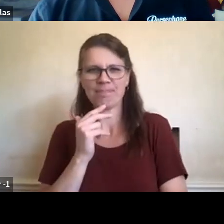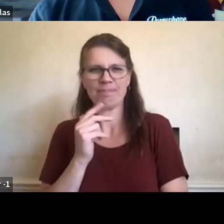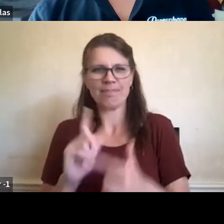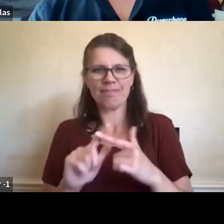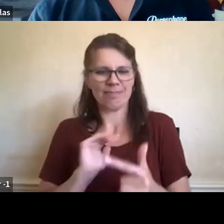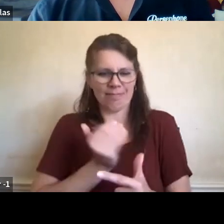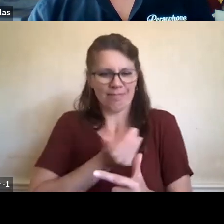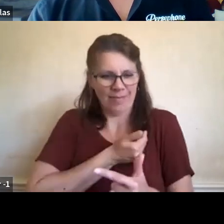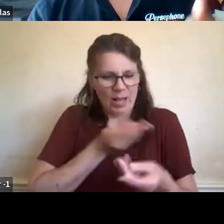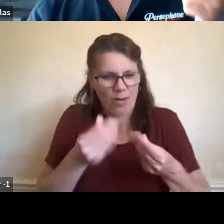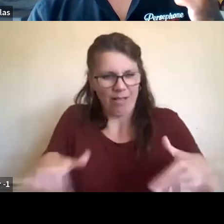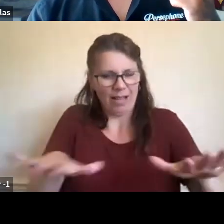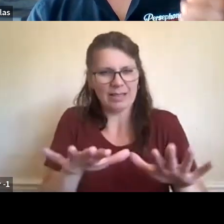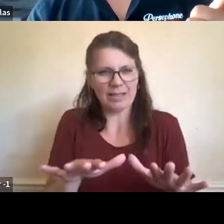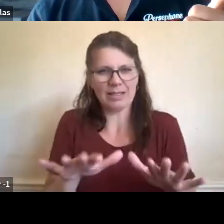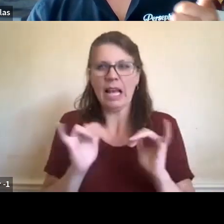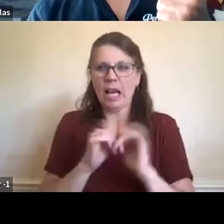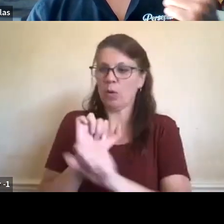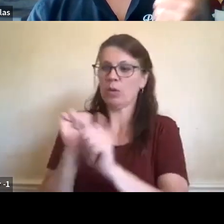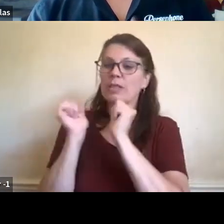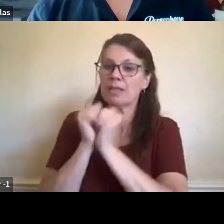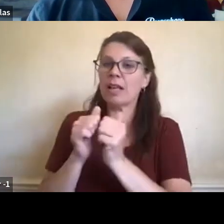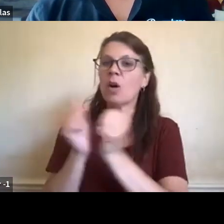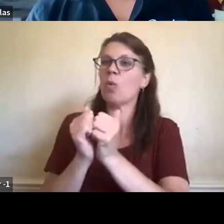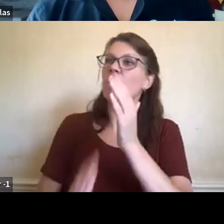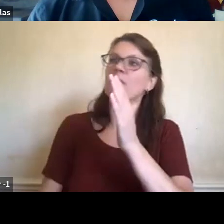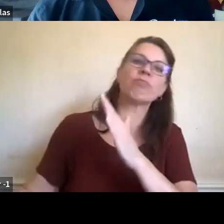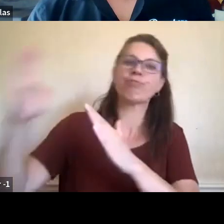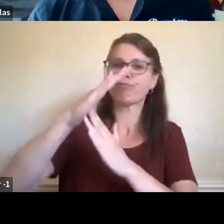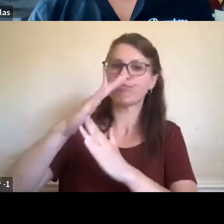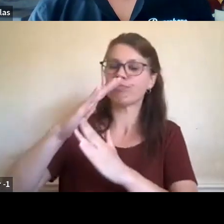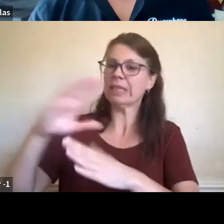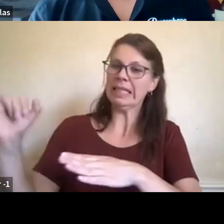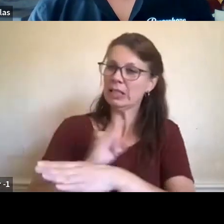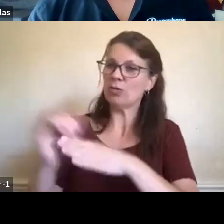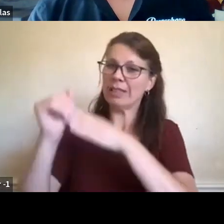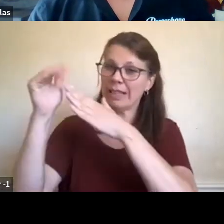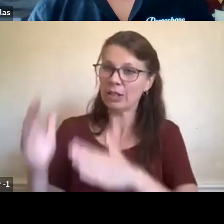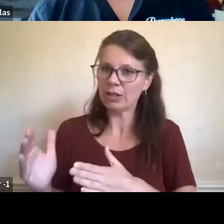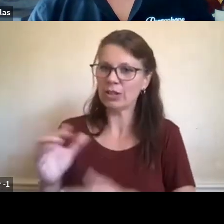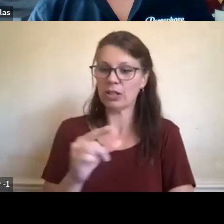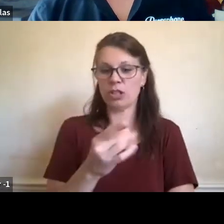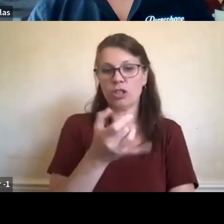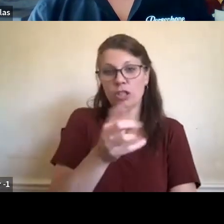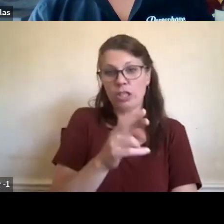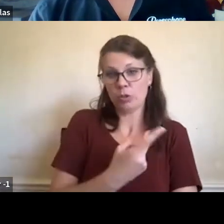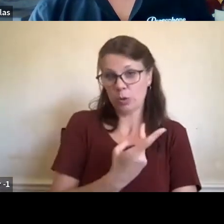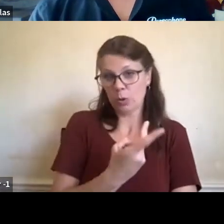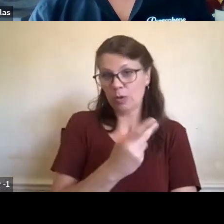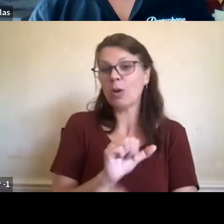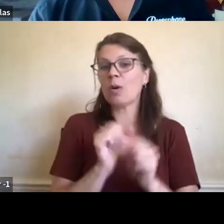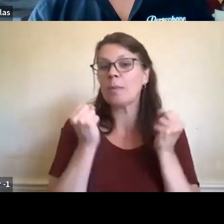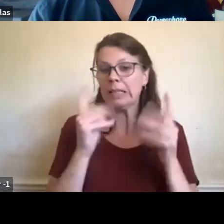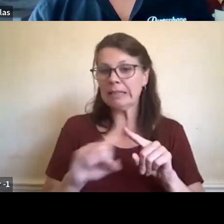collaborative effort with industry leaders? And Ginger, you and I are working on a number of different projects collaboratively to